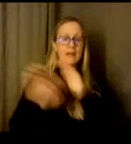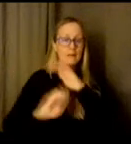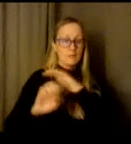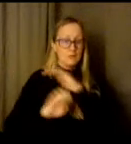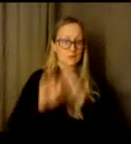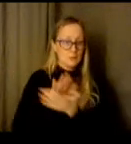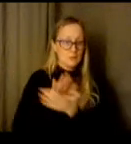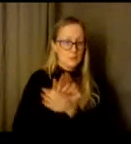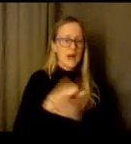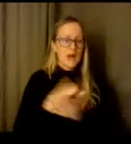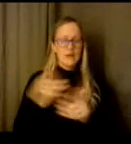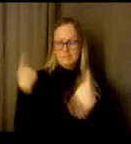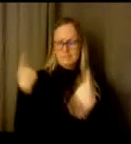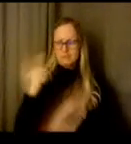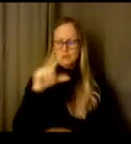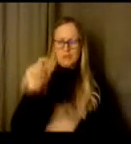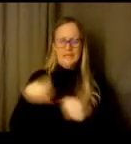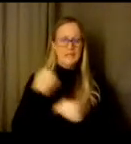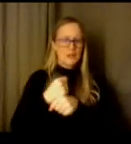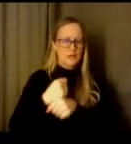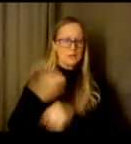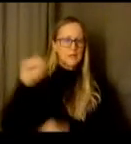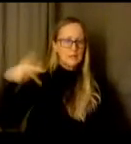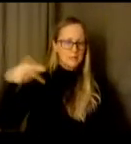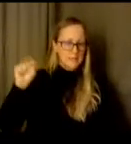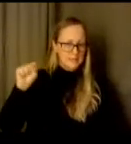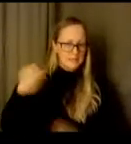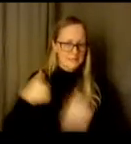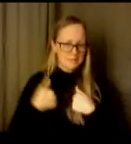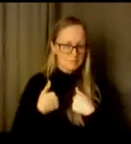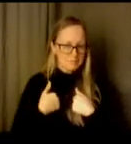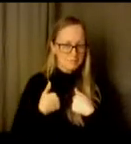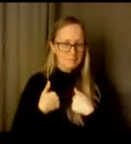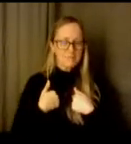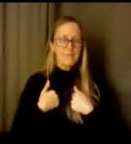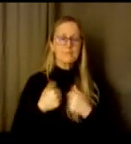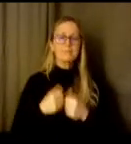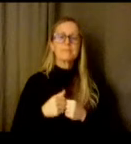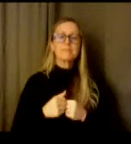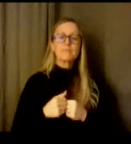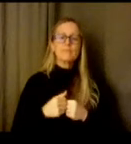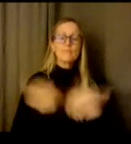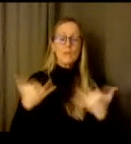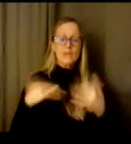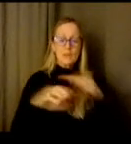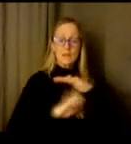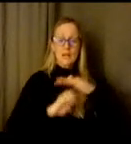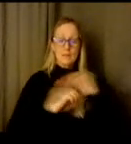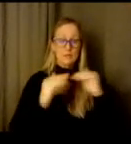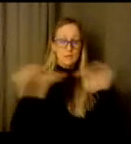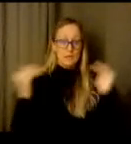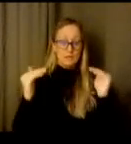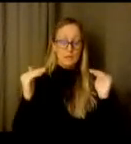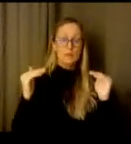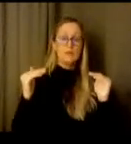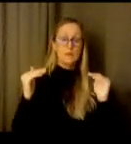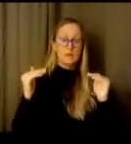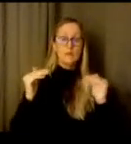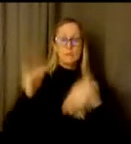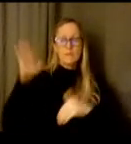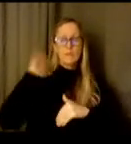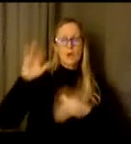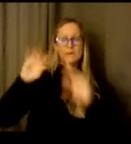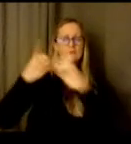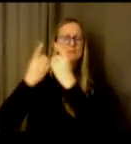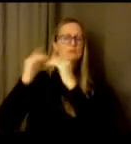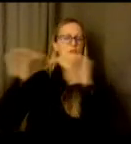Seattle School with the Seattle School District. Um I'm currently at the elementary level after being um at the district level.